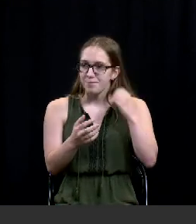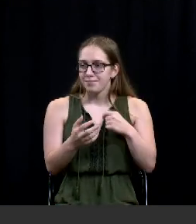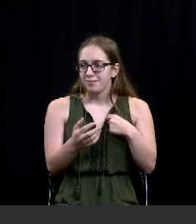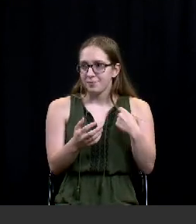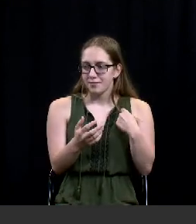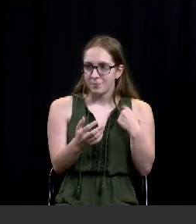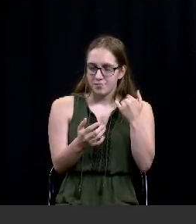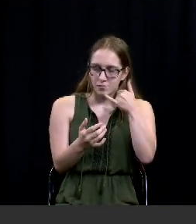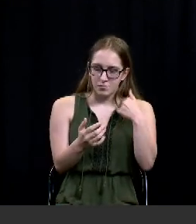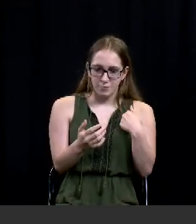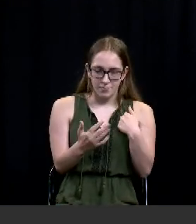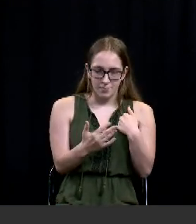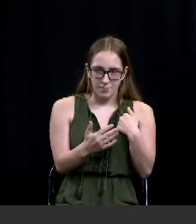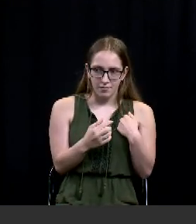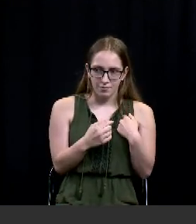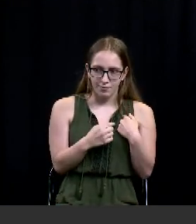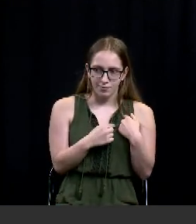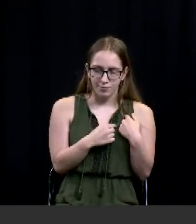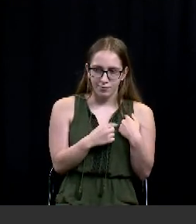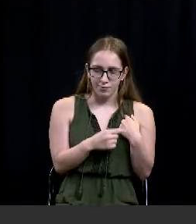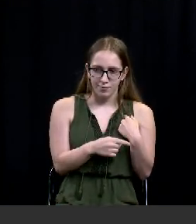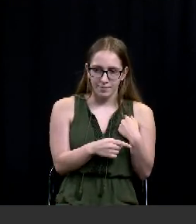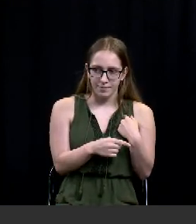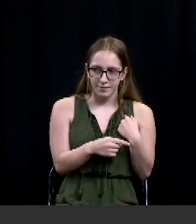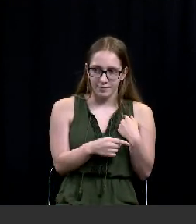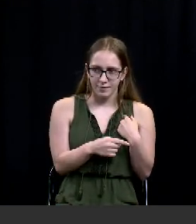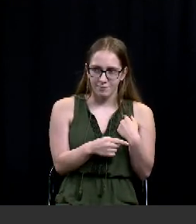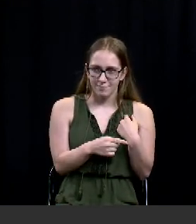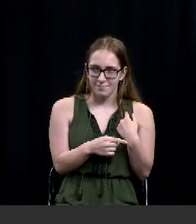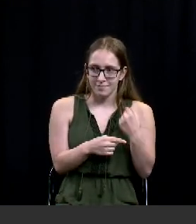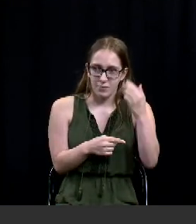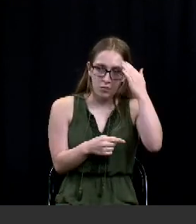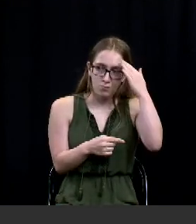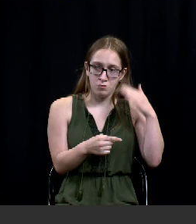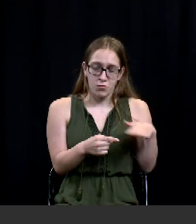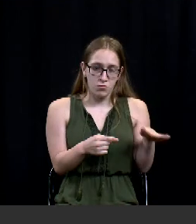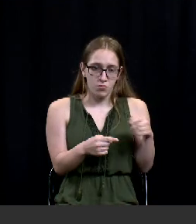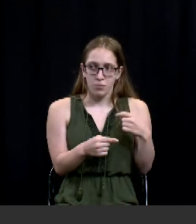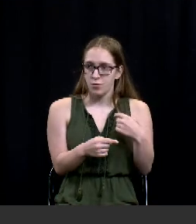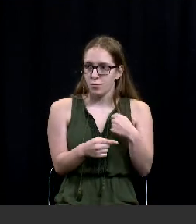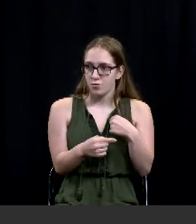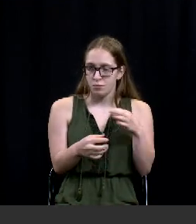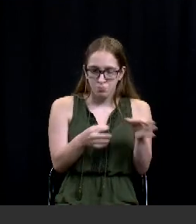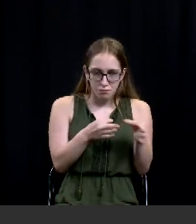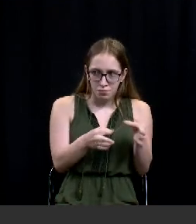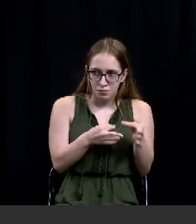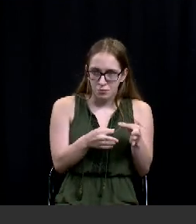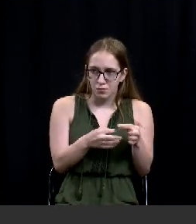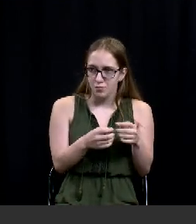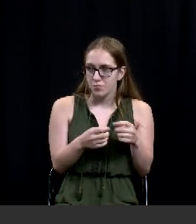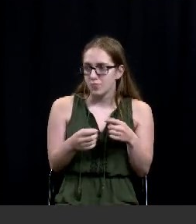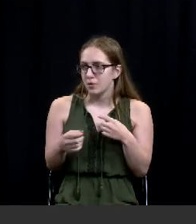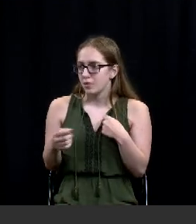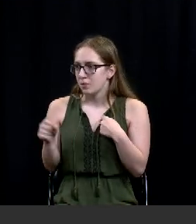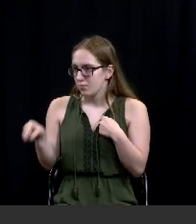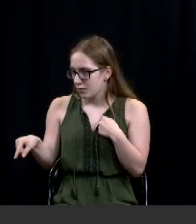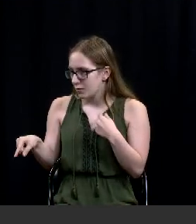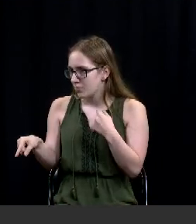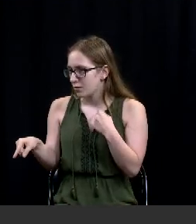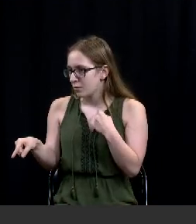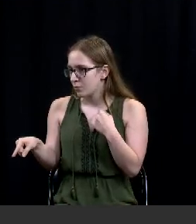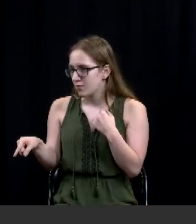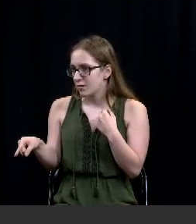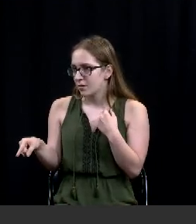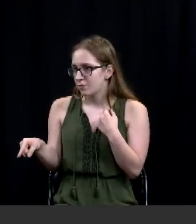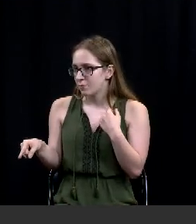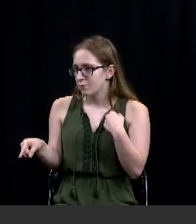and and and truly not knowing who i was and explained the situation to me met me at the rental property uh did a walk